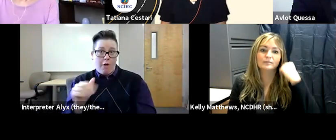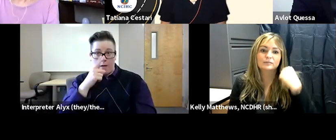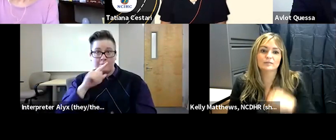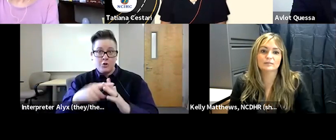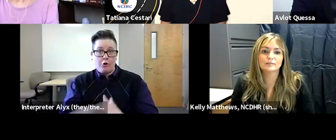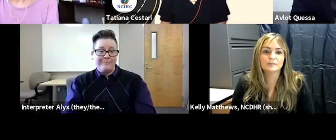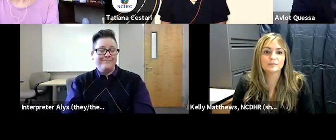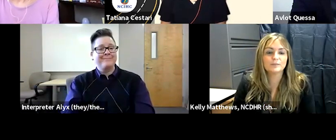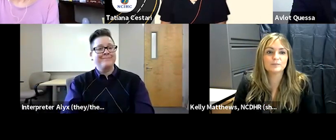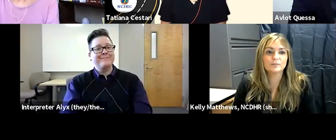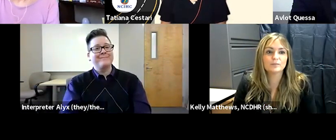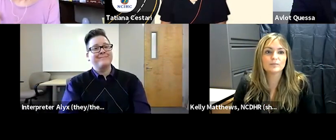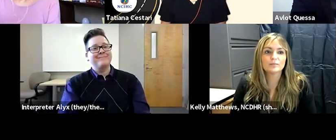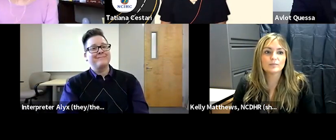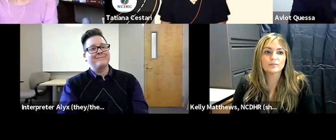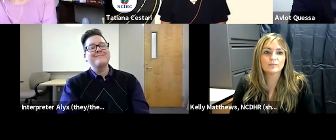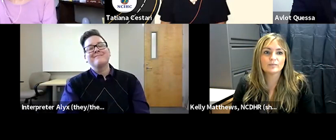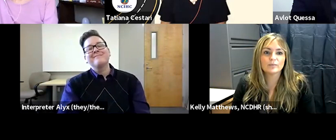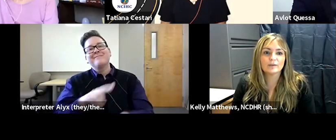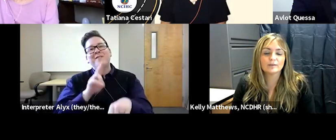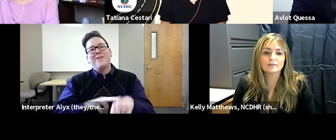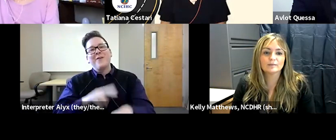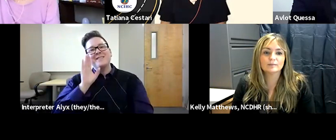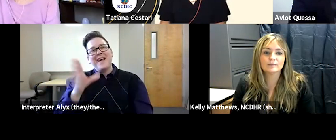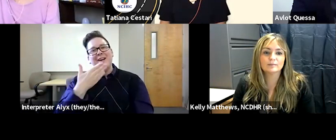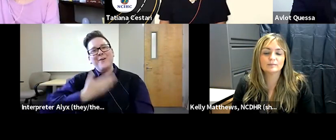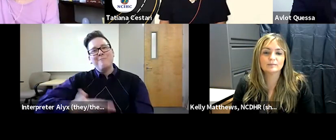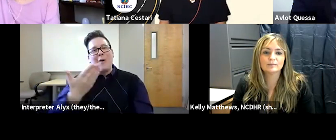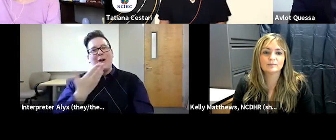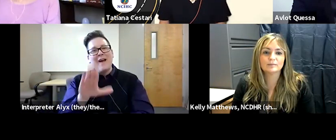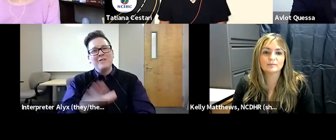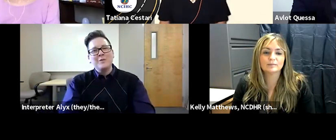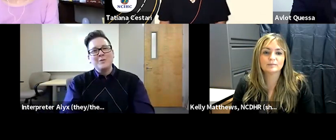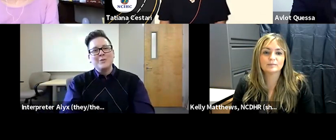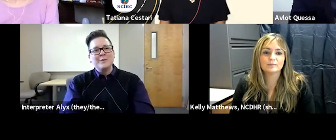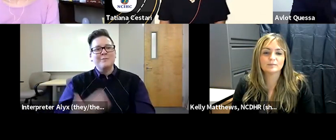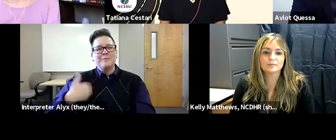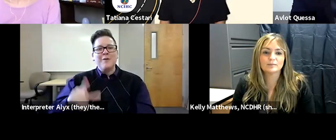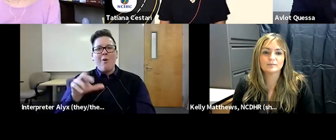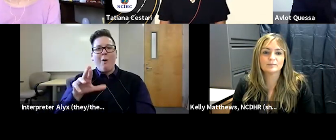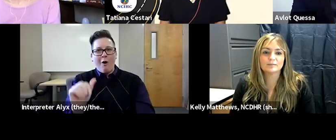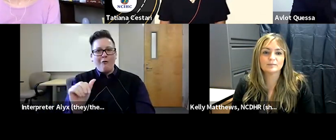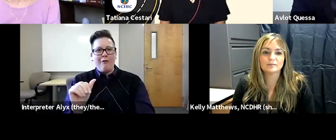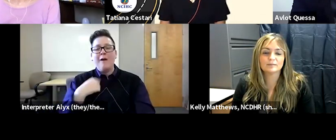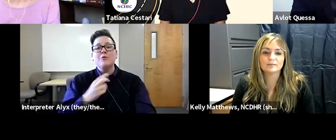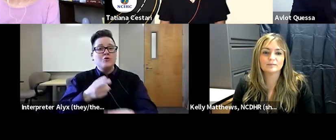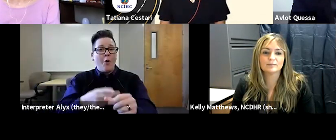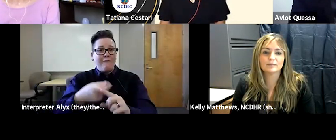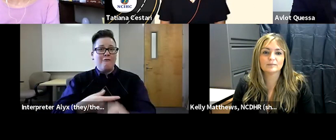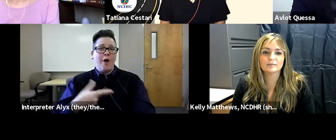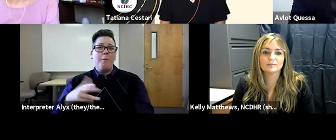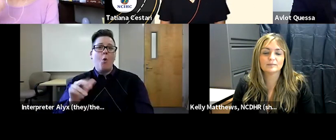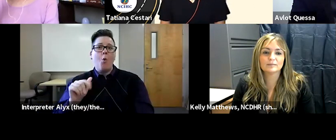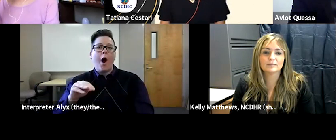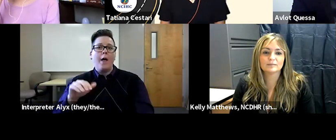start please of course hi good morning good afternoon i'm laura i'm joining you all from guatemala